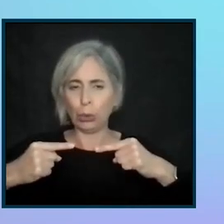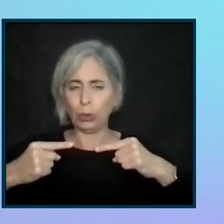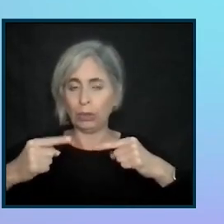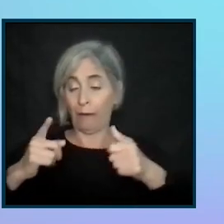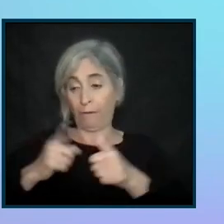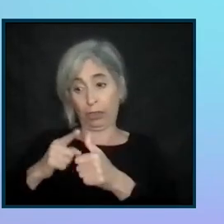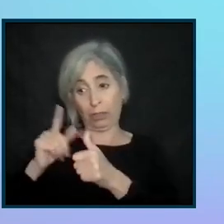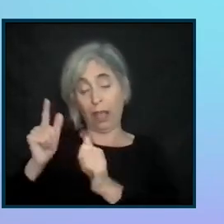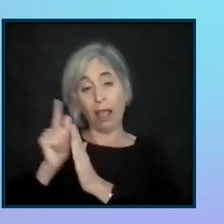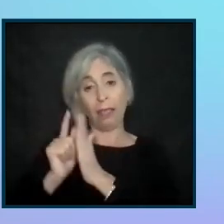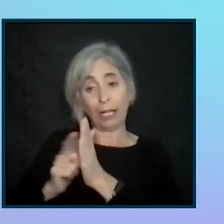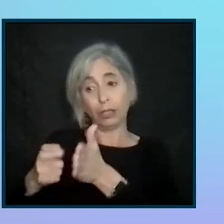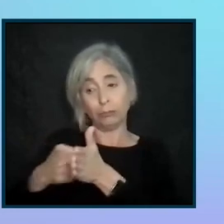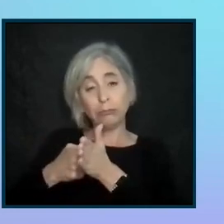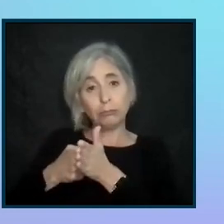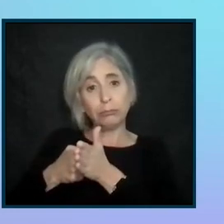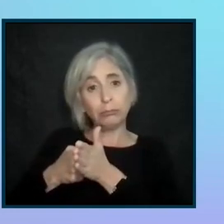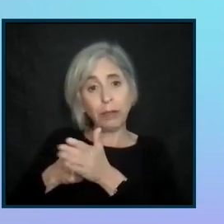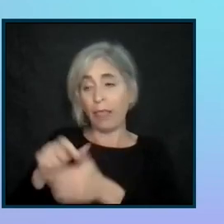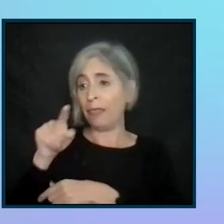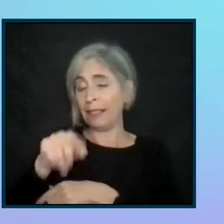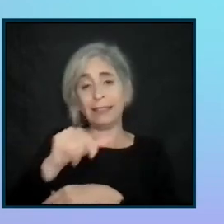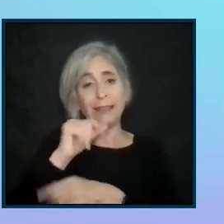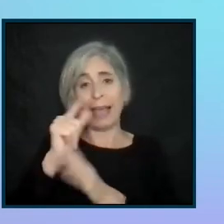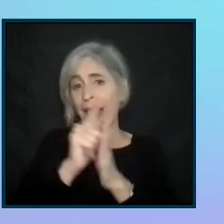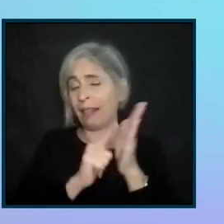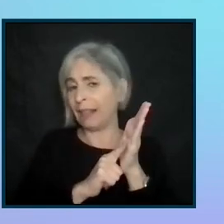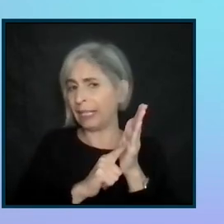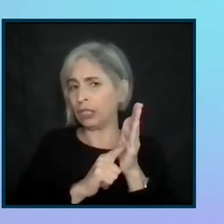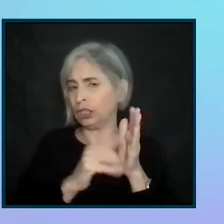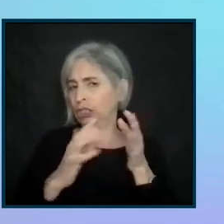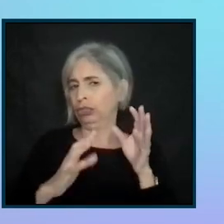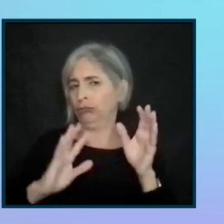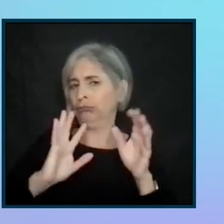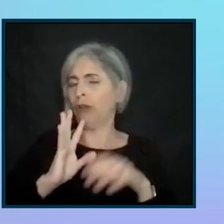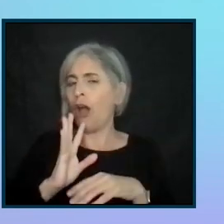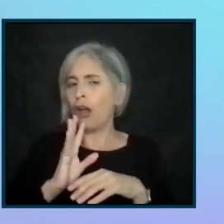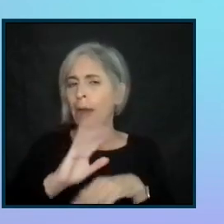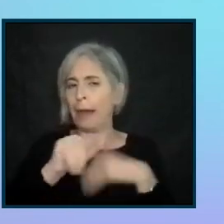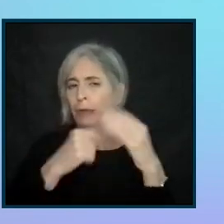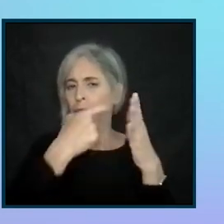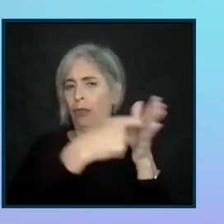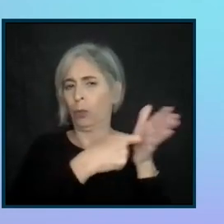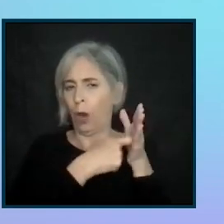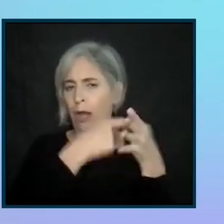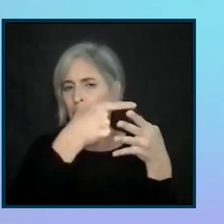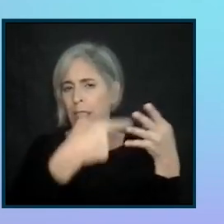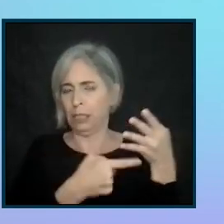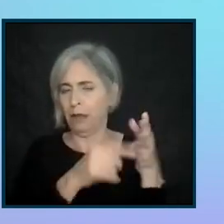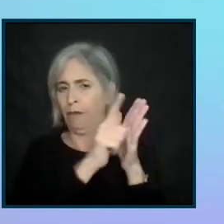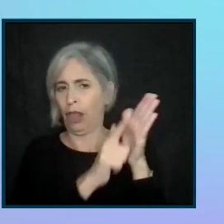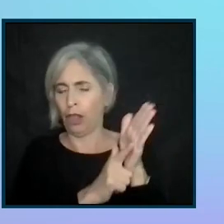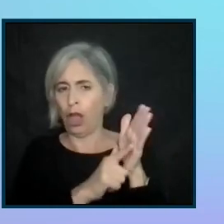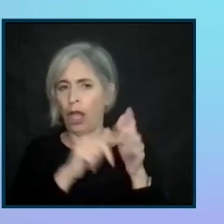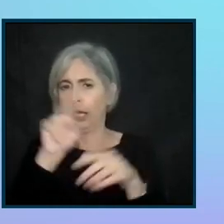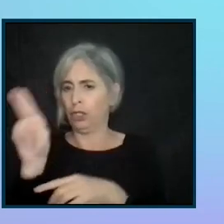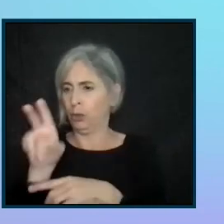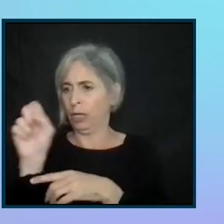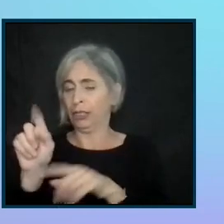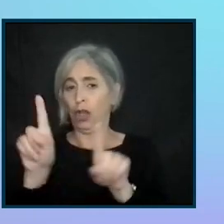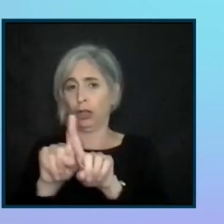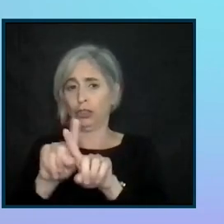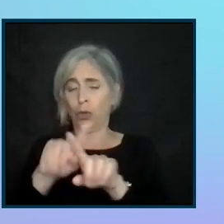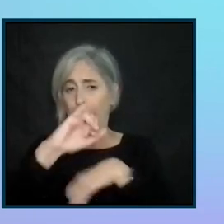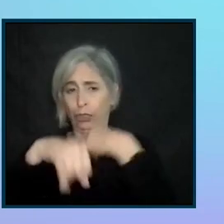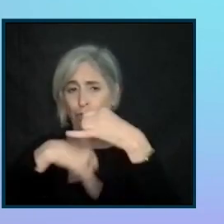first of all, it's a legal mandate. This was not a legal update talk. So we didn't talk about all the requirements of the law, both in the U.S. and internationally.